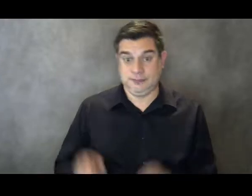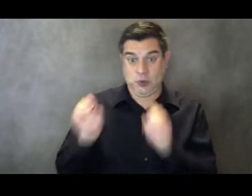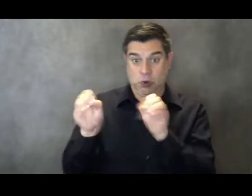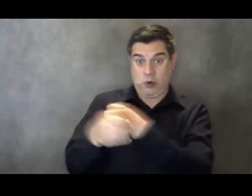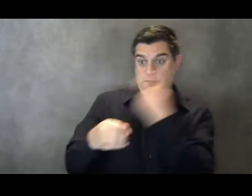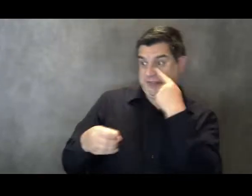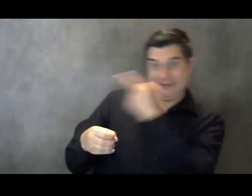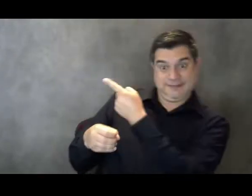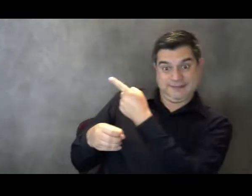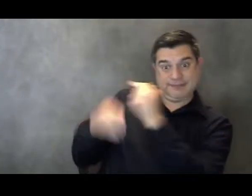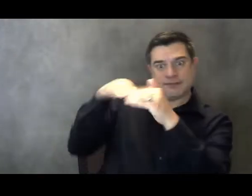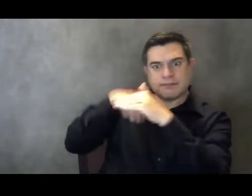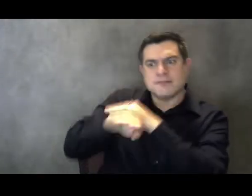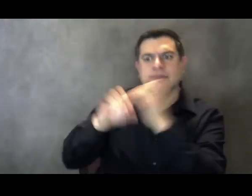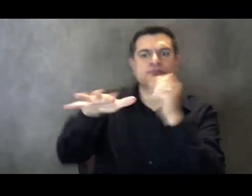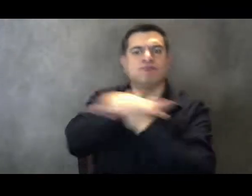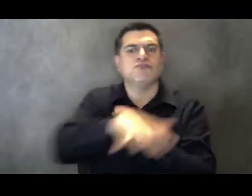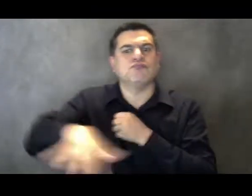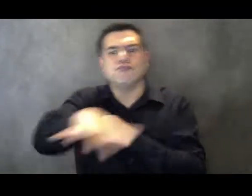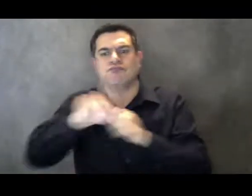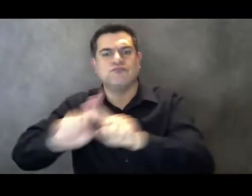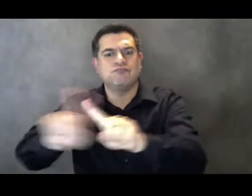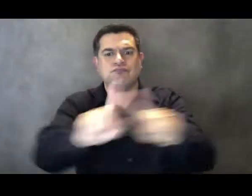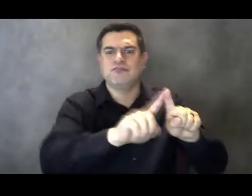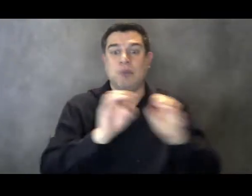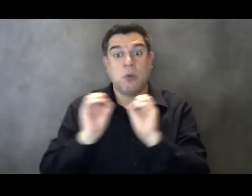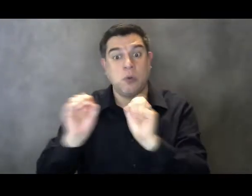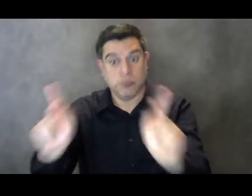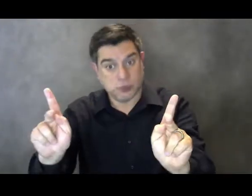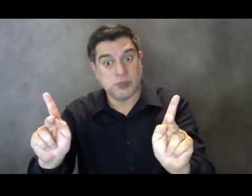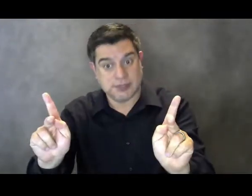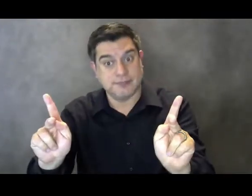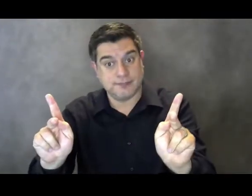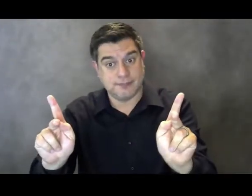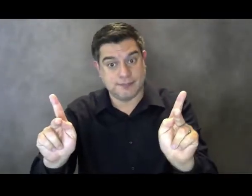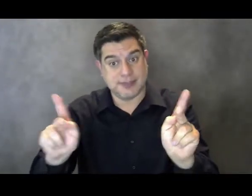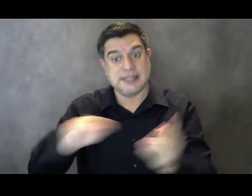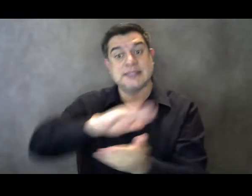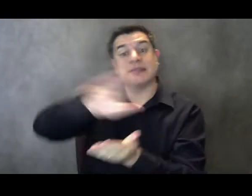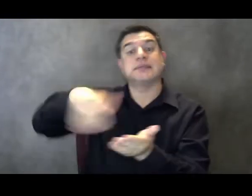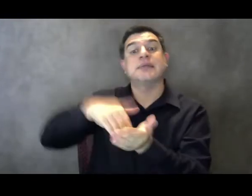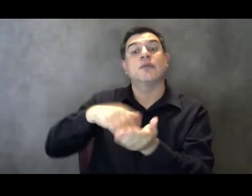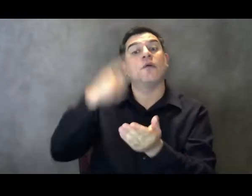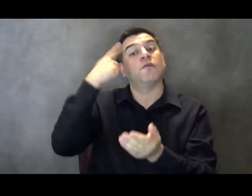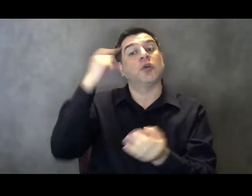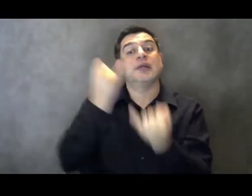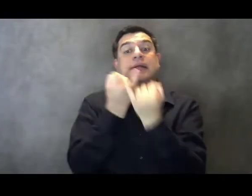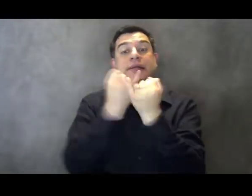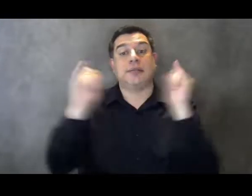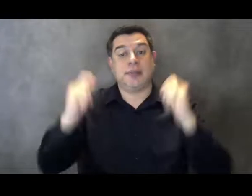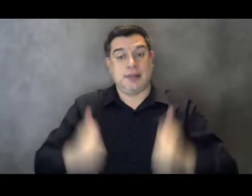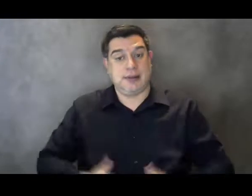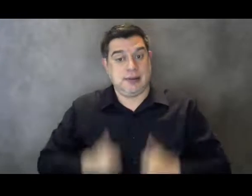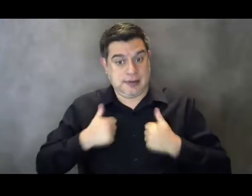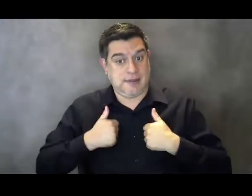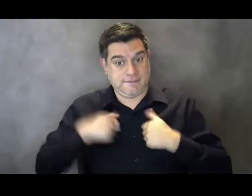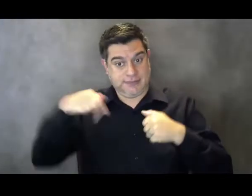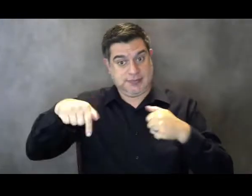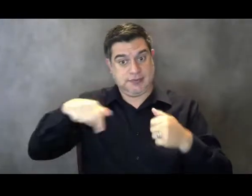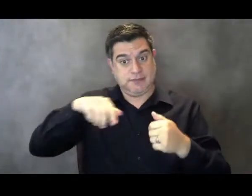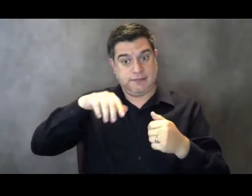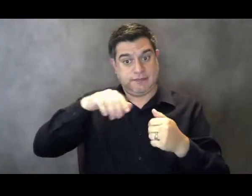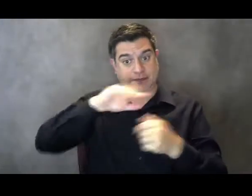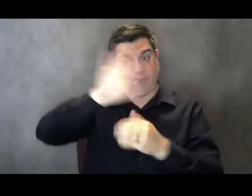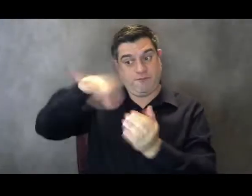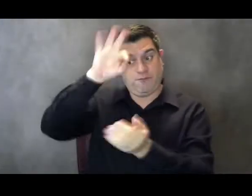Through these doors, opportunities await. At the Center for Independent Living in Central Florida, you'll find that our mission